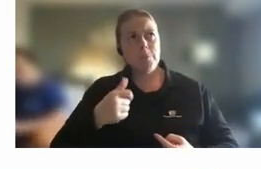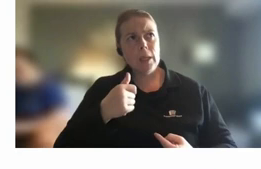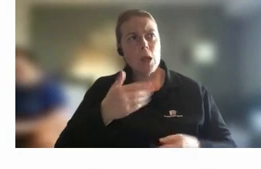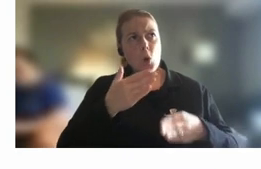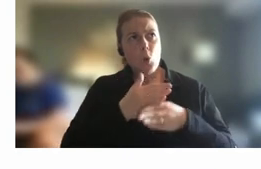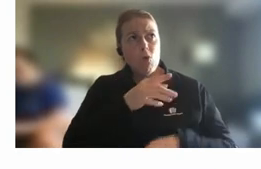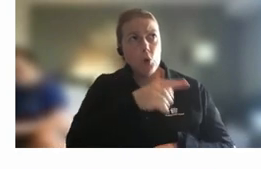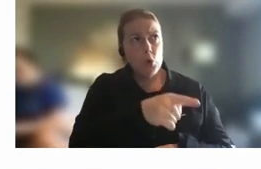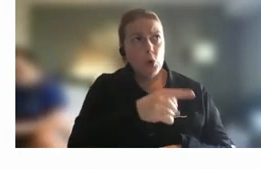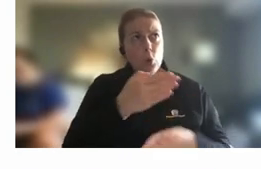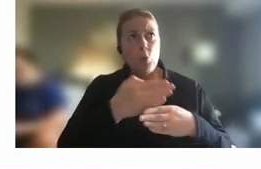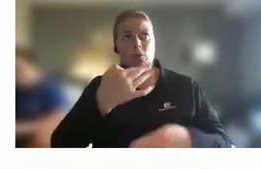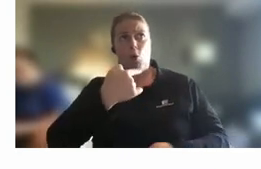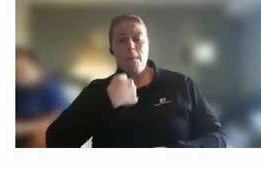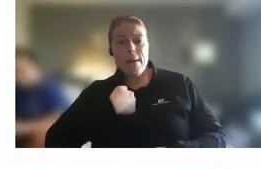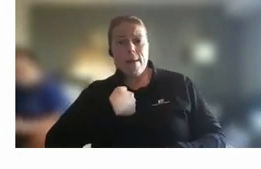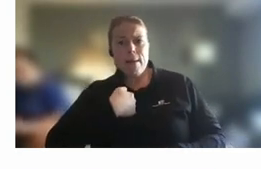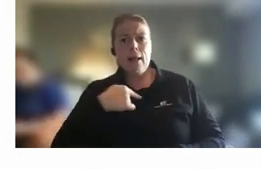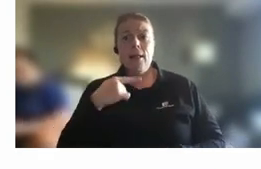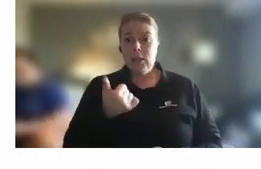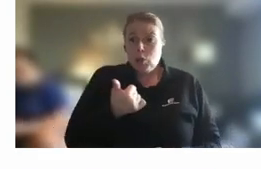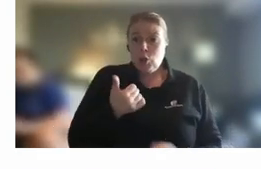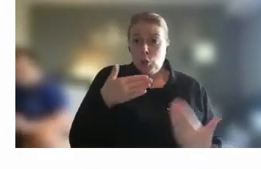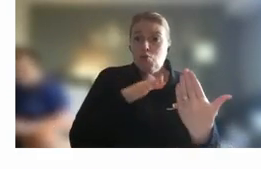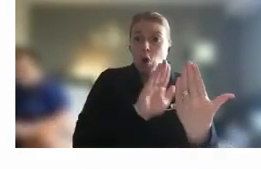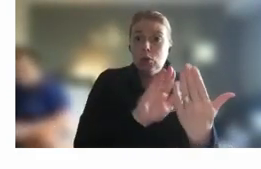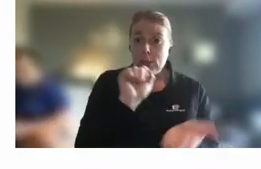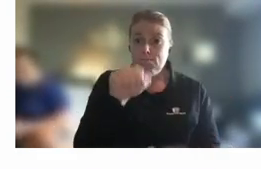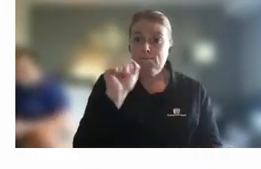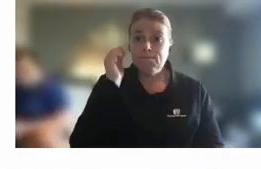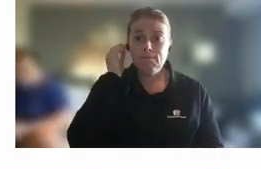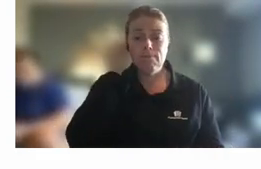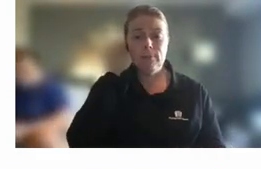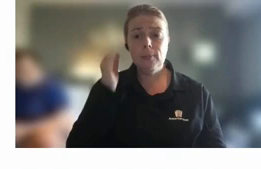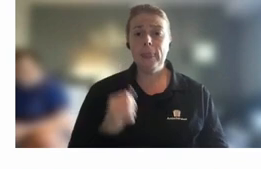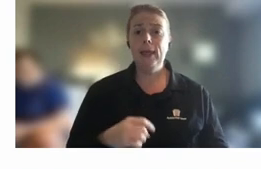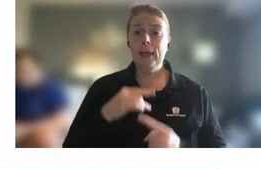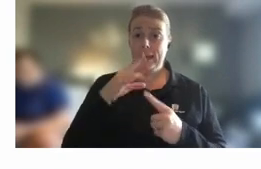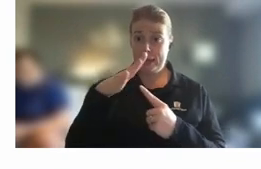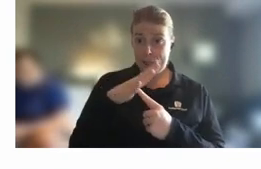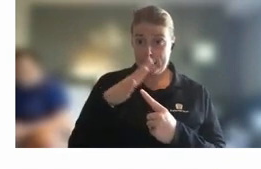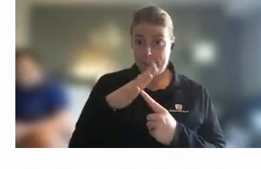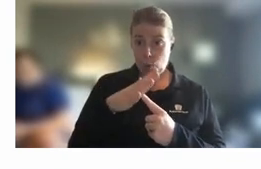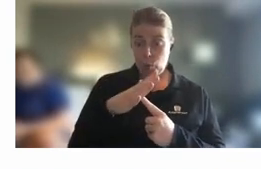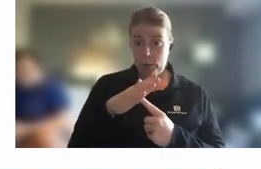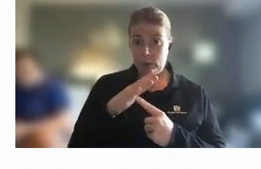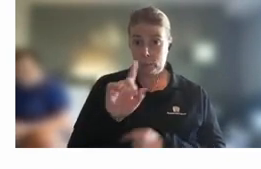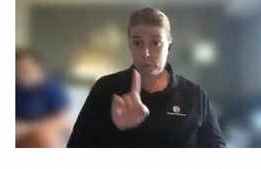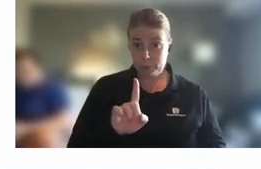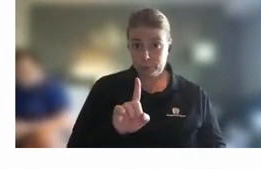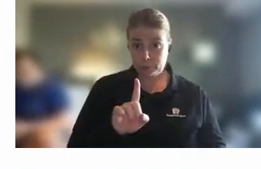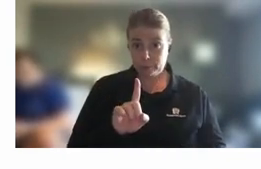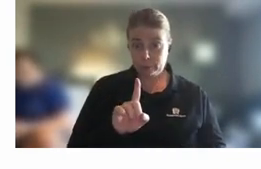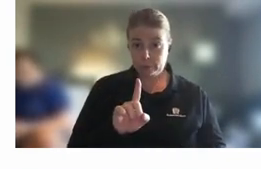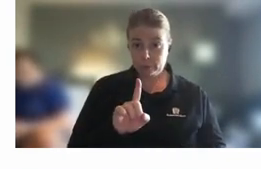concerned i think is a a good way to think about it now i think it is important as we talk about that to to to really give